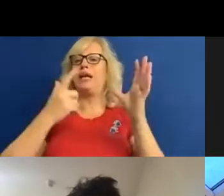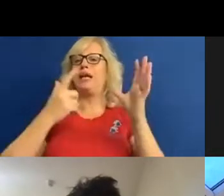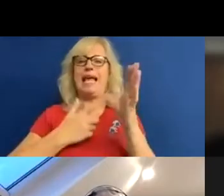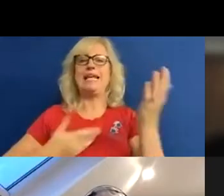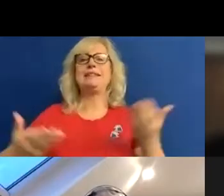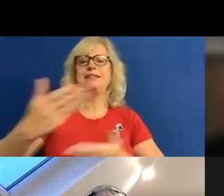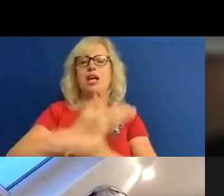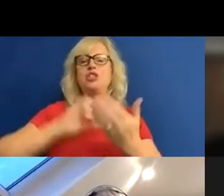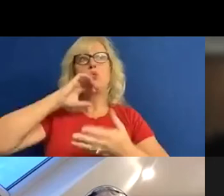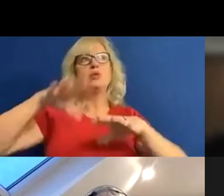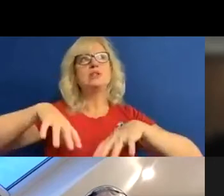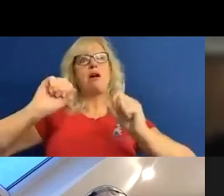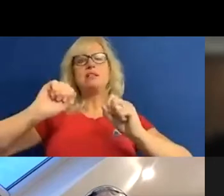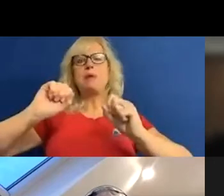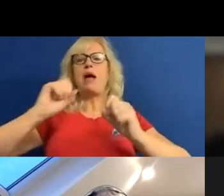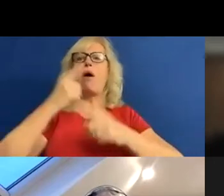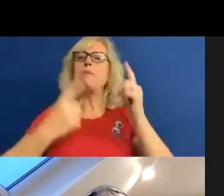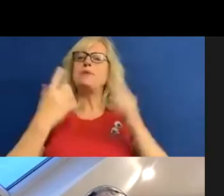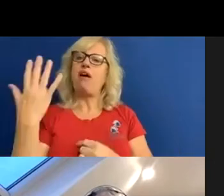will begin around 5.30.